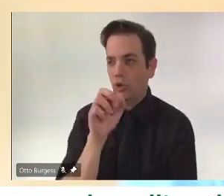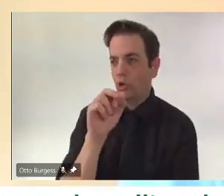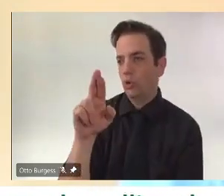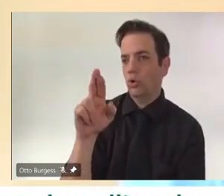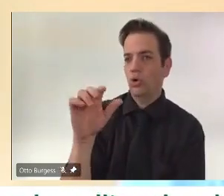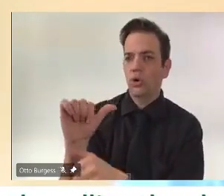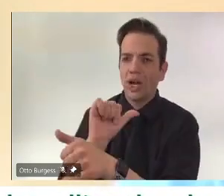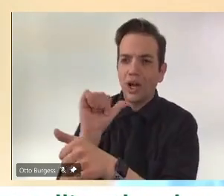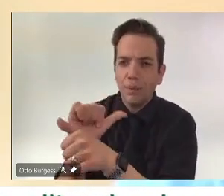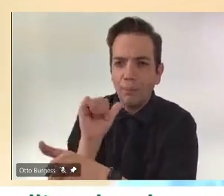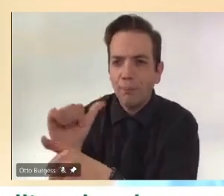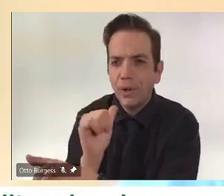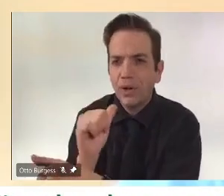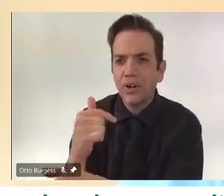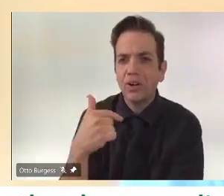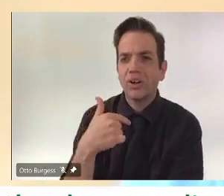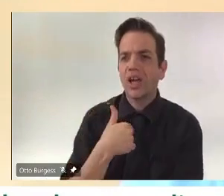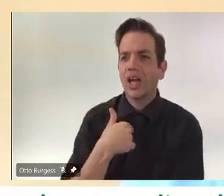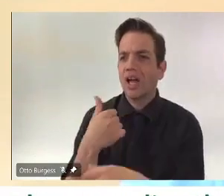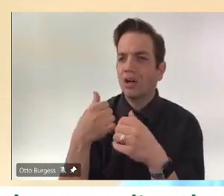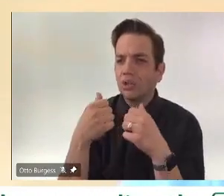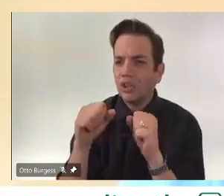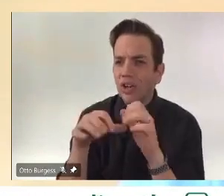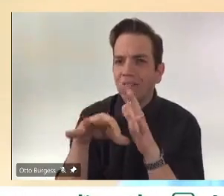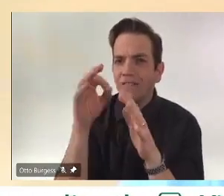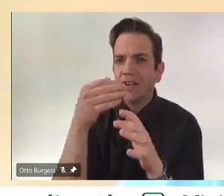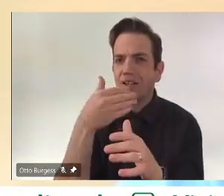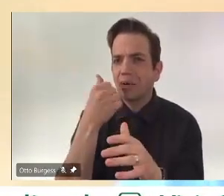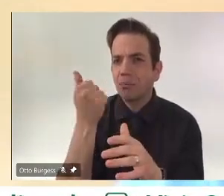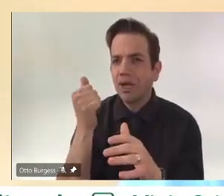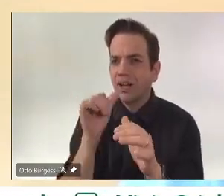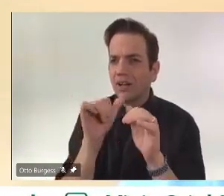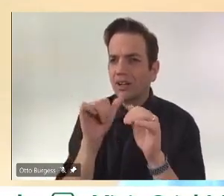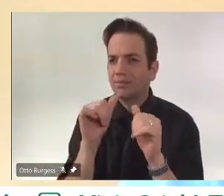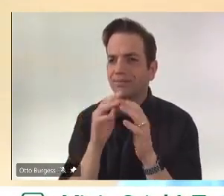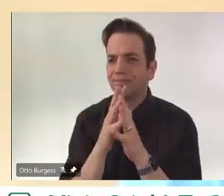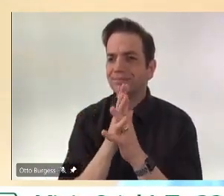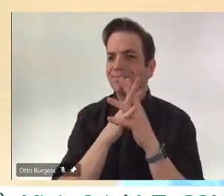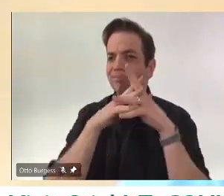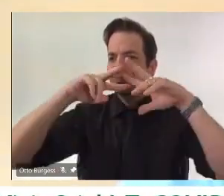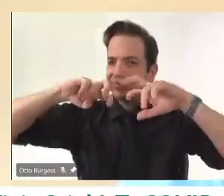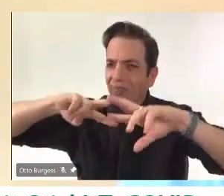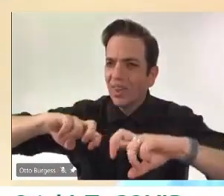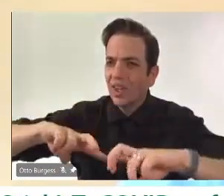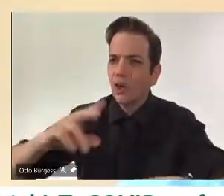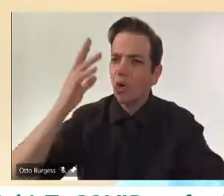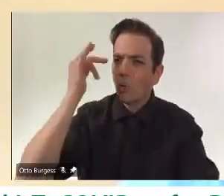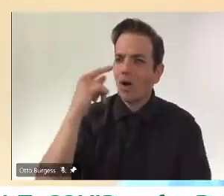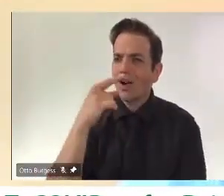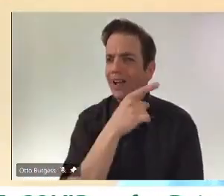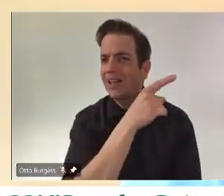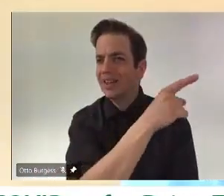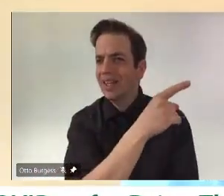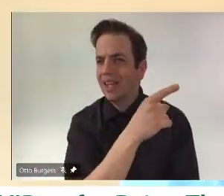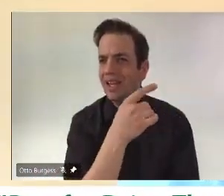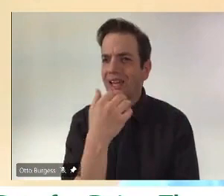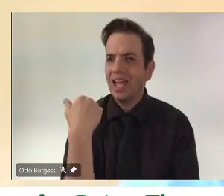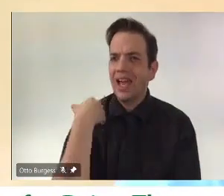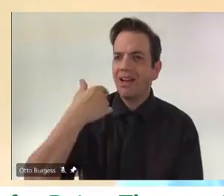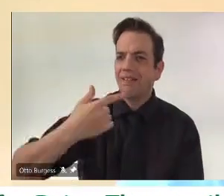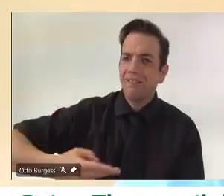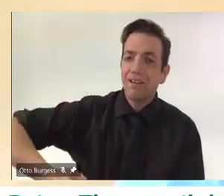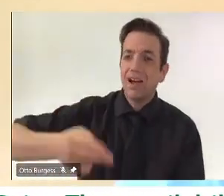see or provide in terms of where their numbers are and why they're generally higher and increasing and why that hasn't